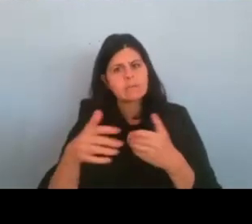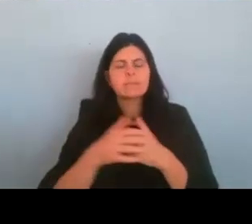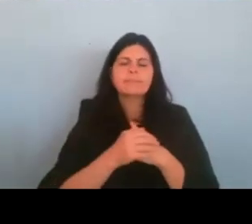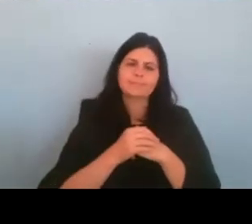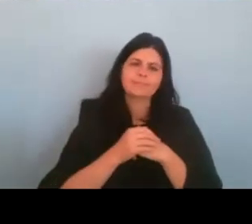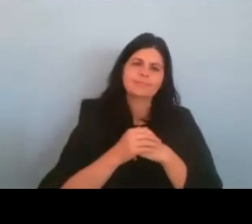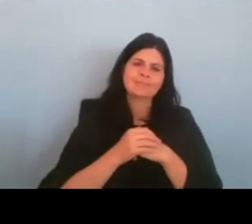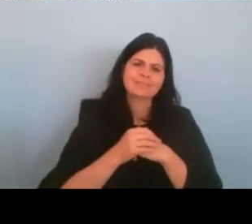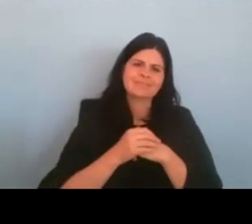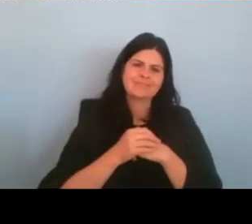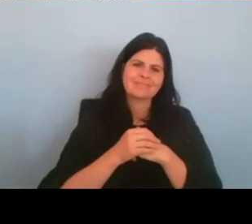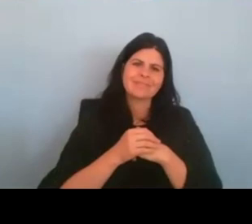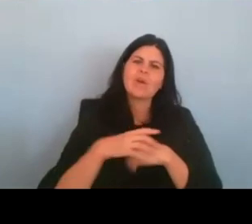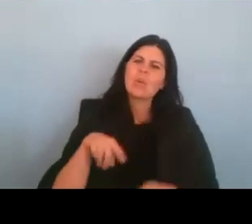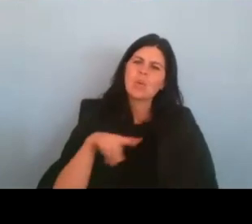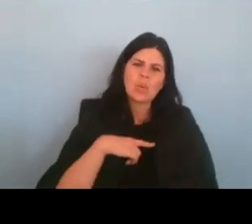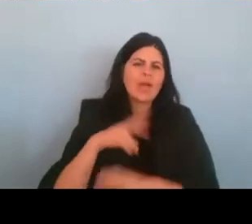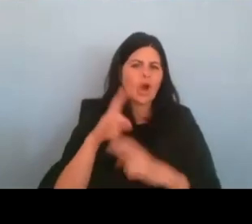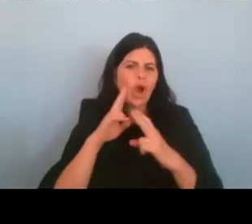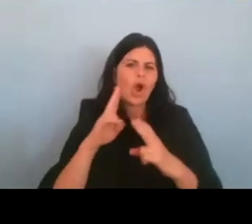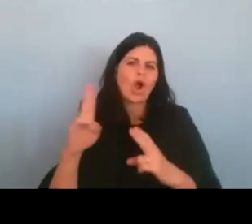Yes, we are honored as well.